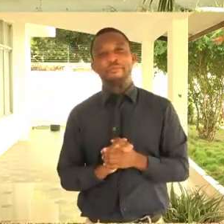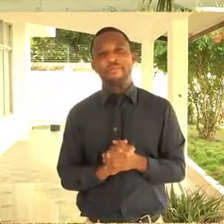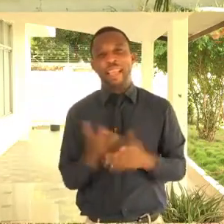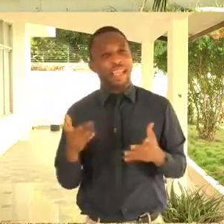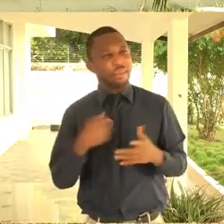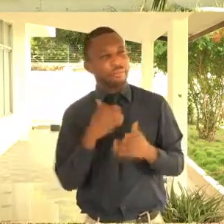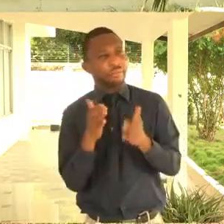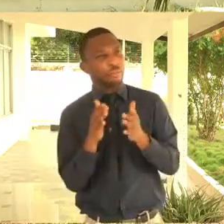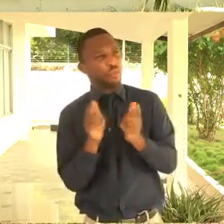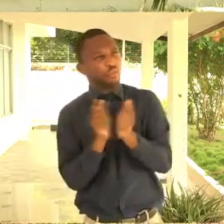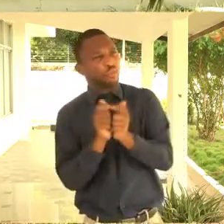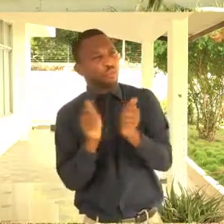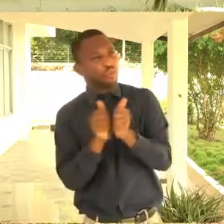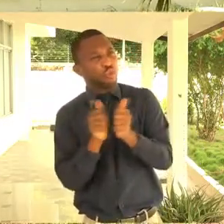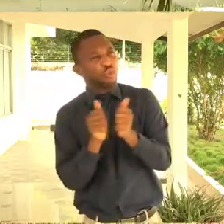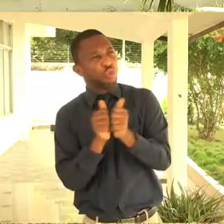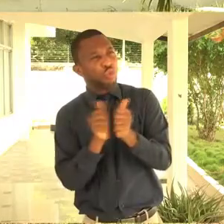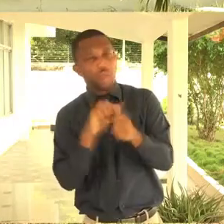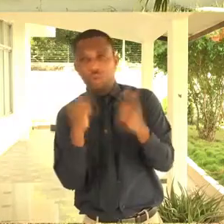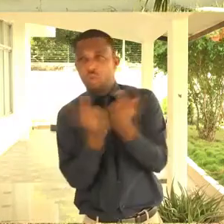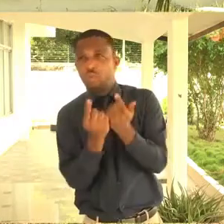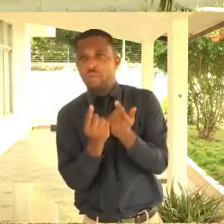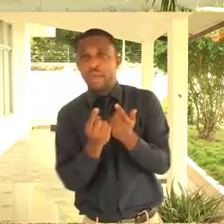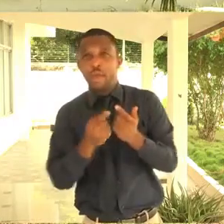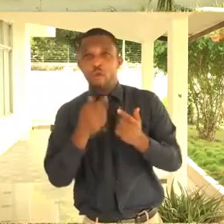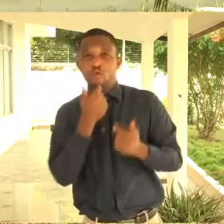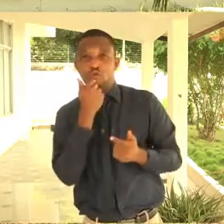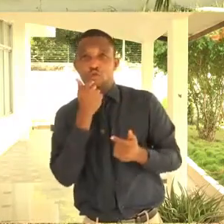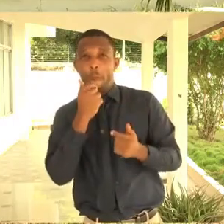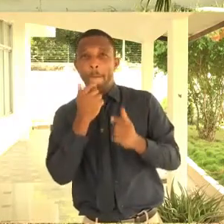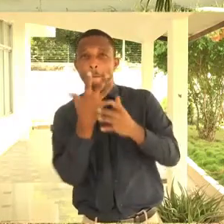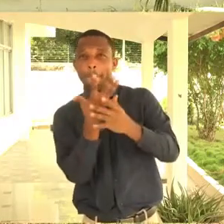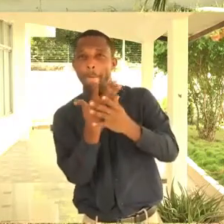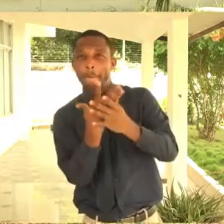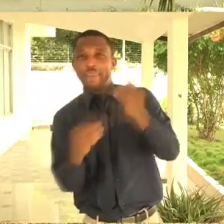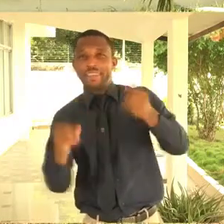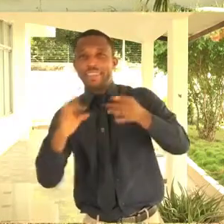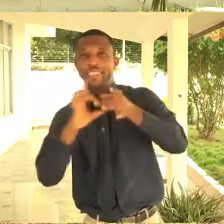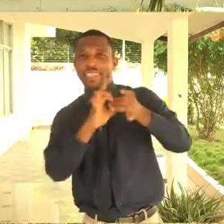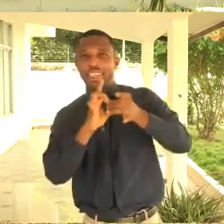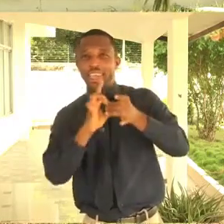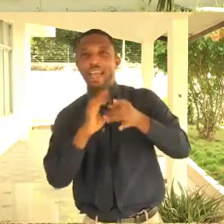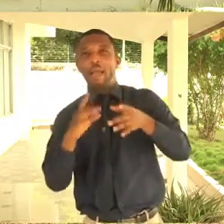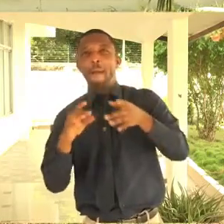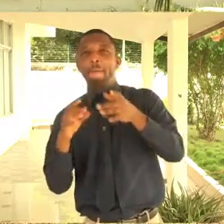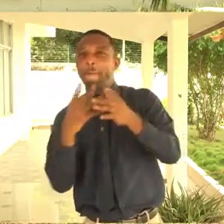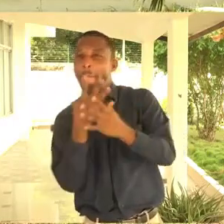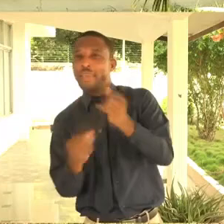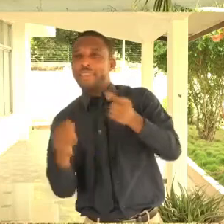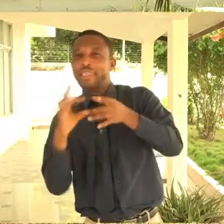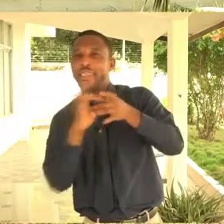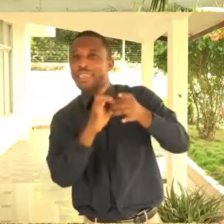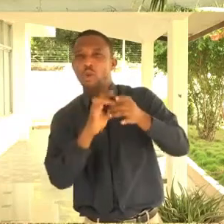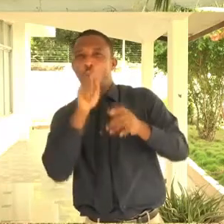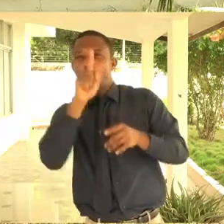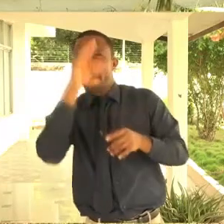And it was, and I was with the presenter of Missing Link, you know, back in the days, the